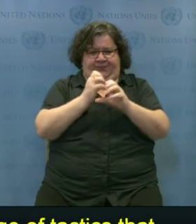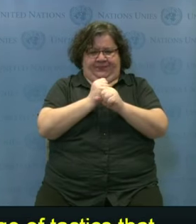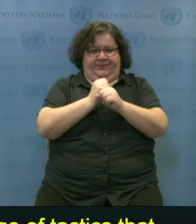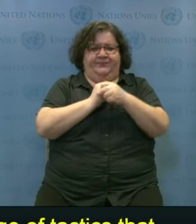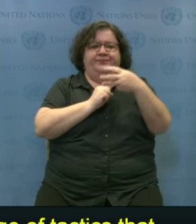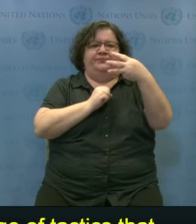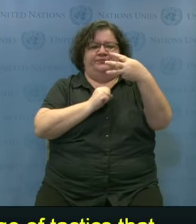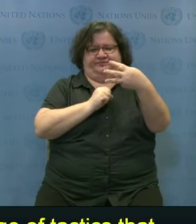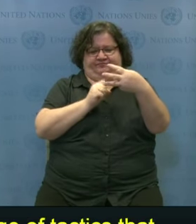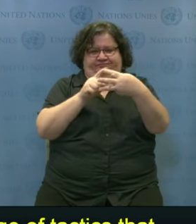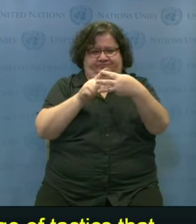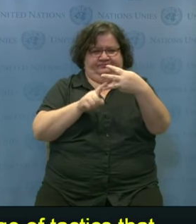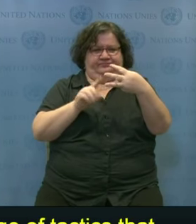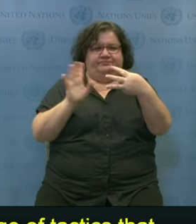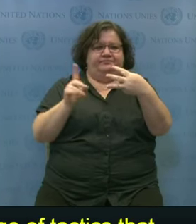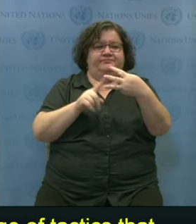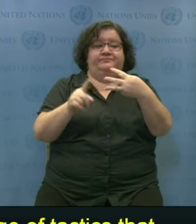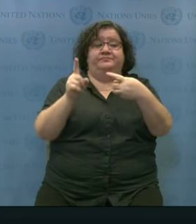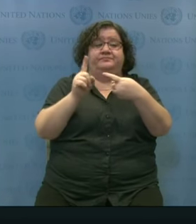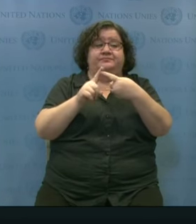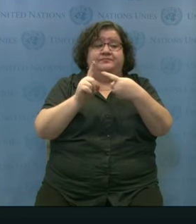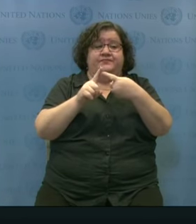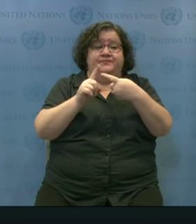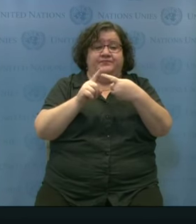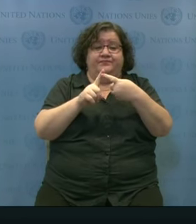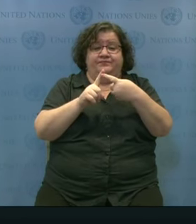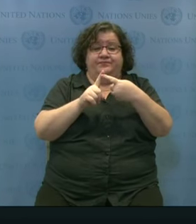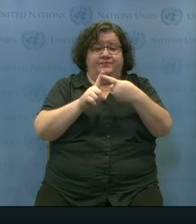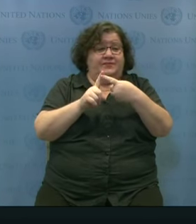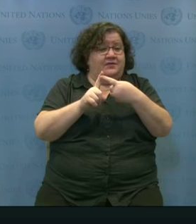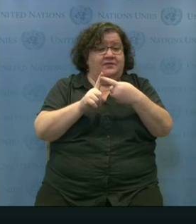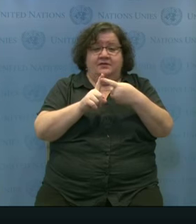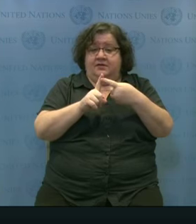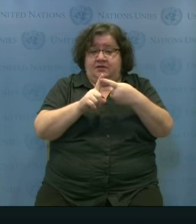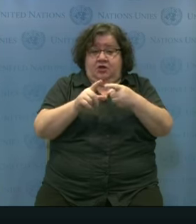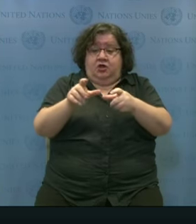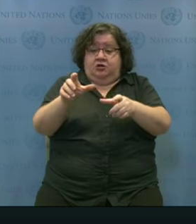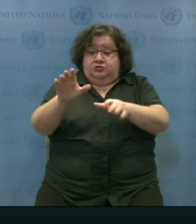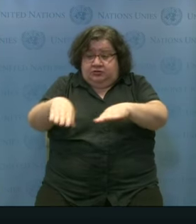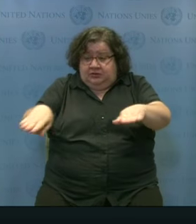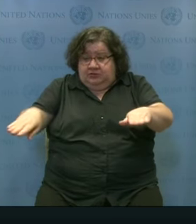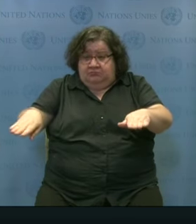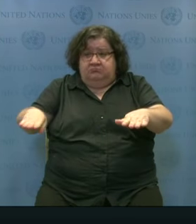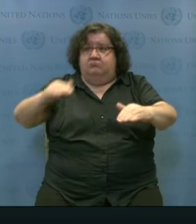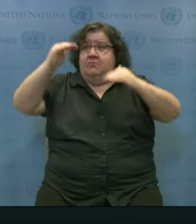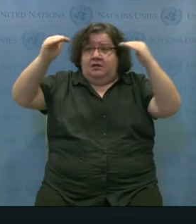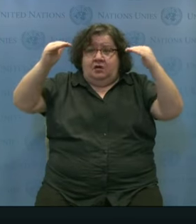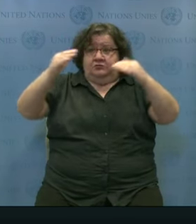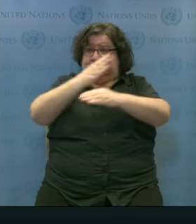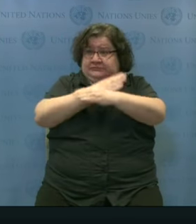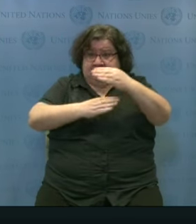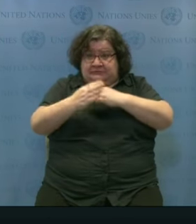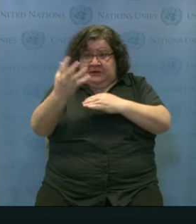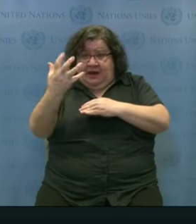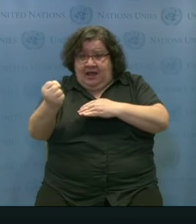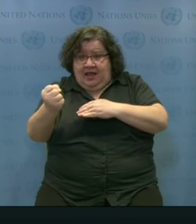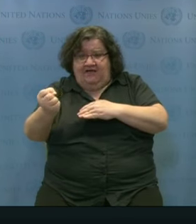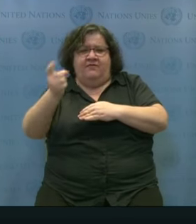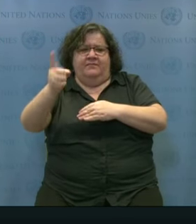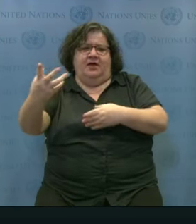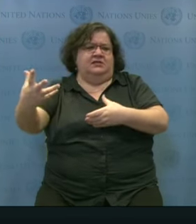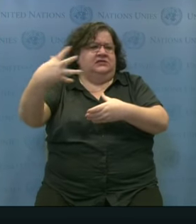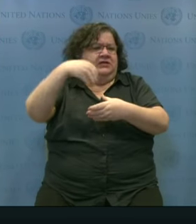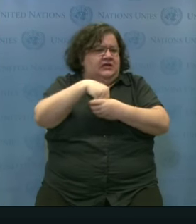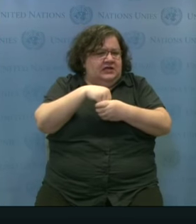of children and adults with disabilities in programs, interventions, planning around